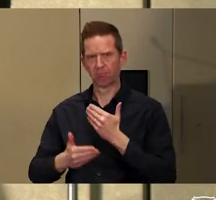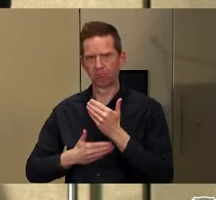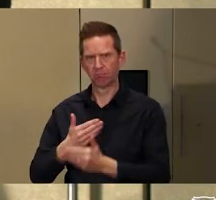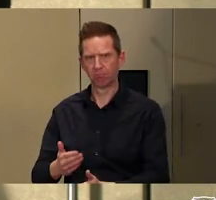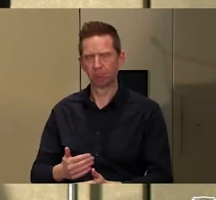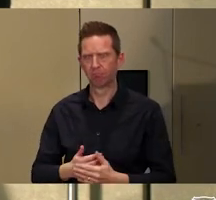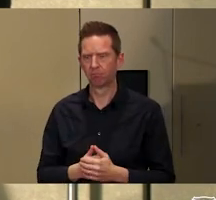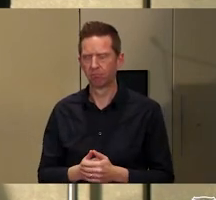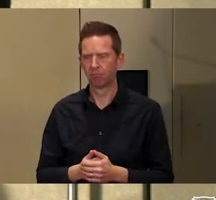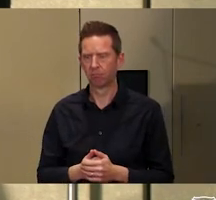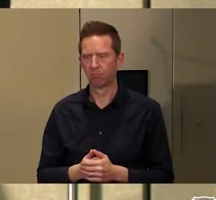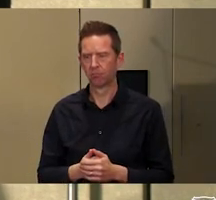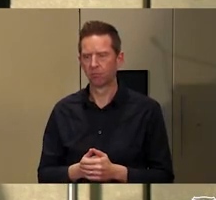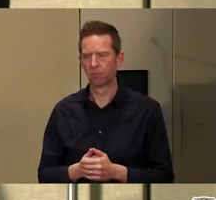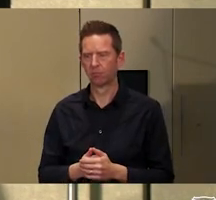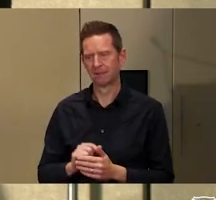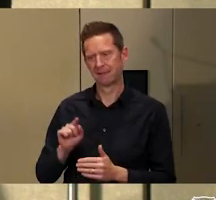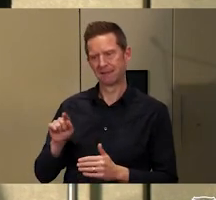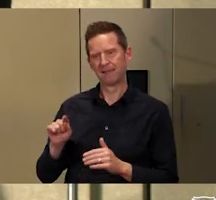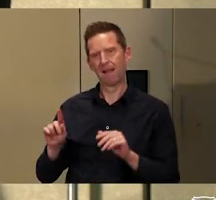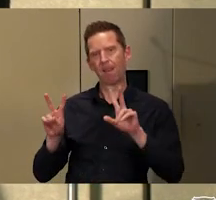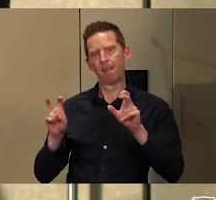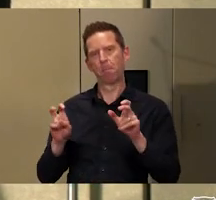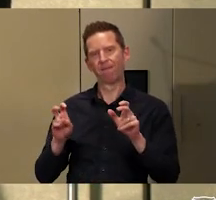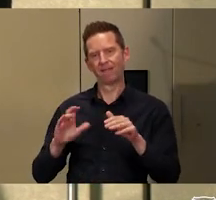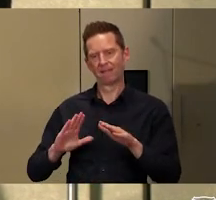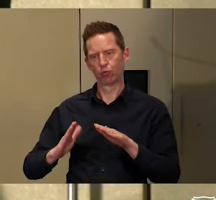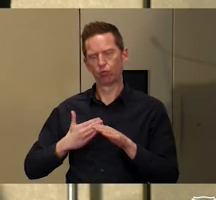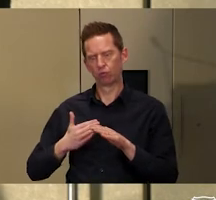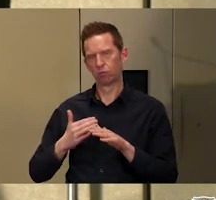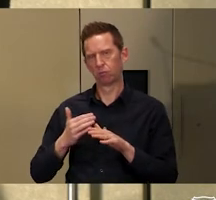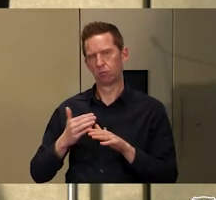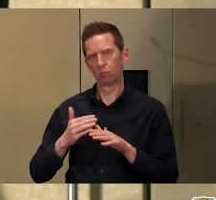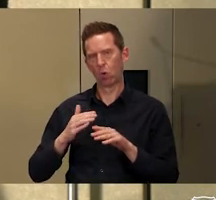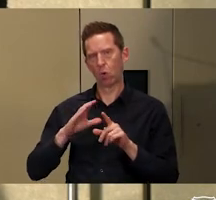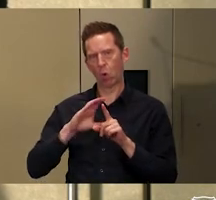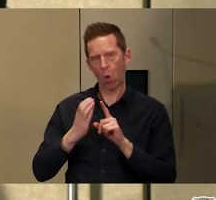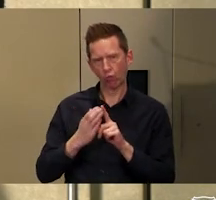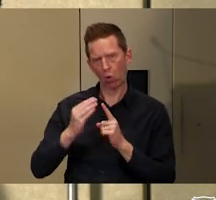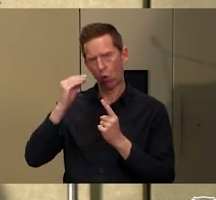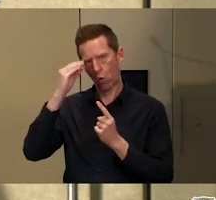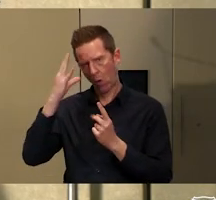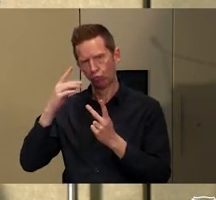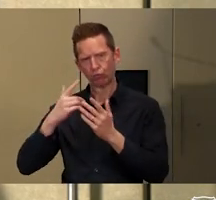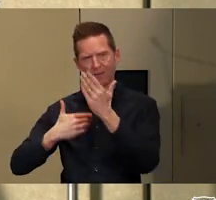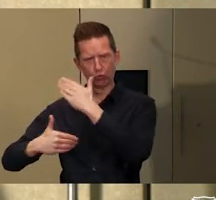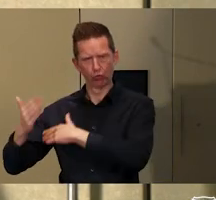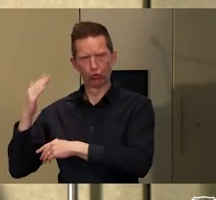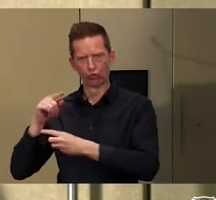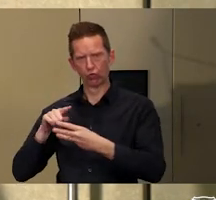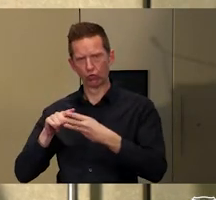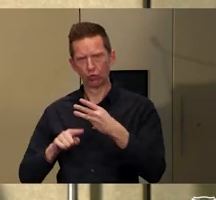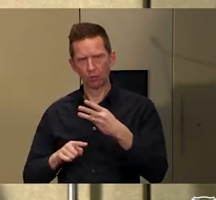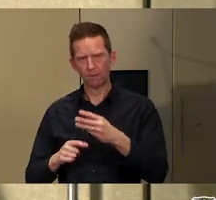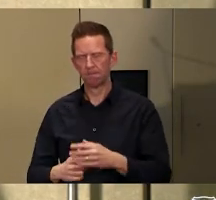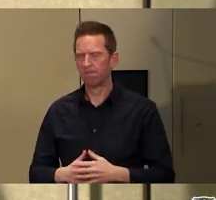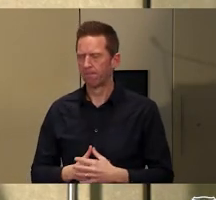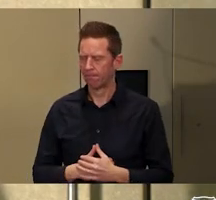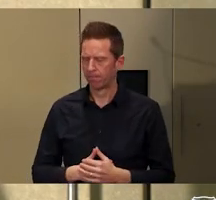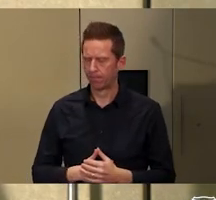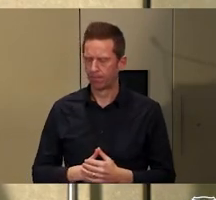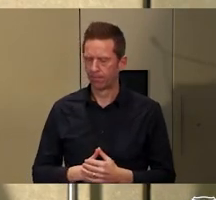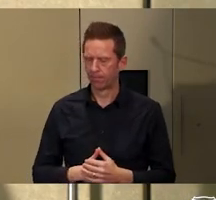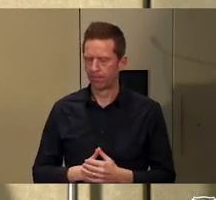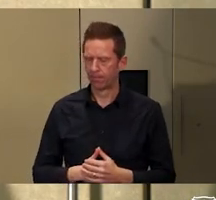the theme of Indigenous knowledge, culture and heritage. So I did, I